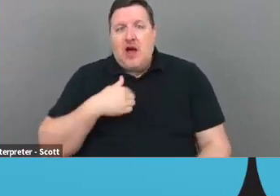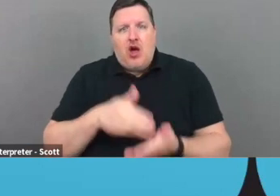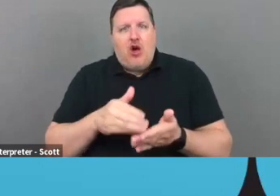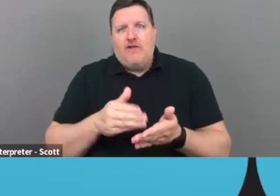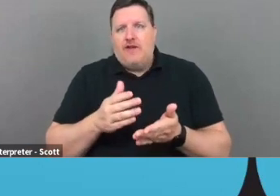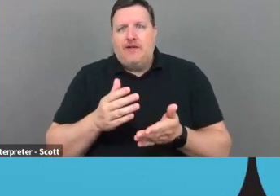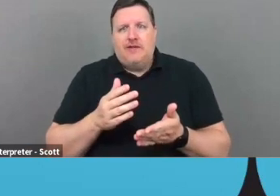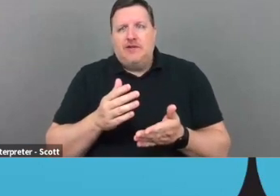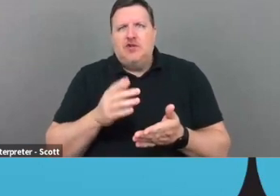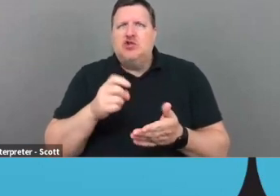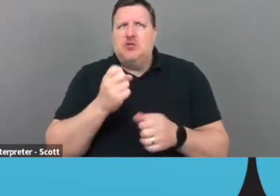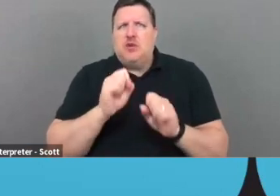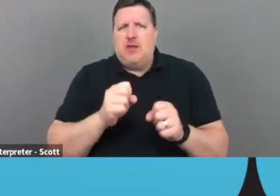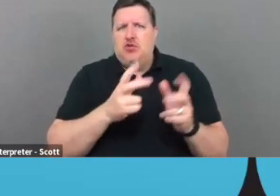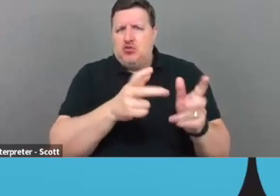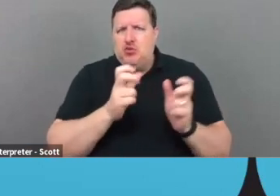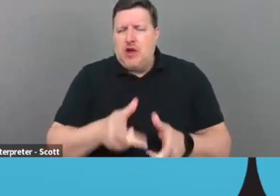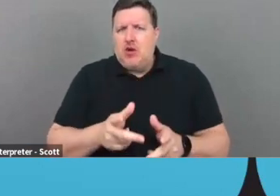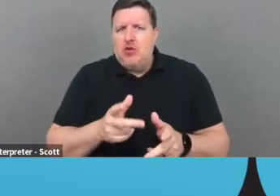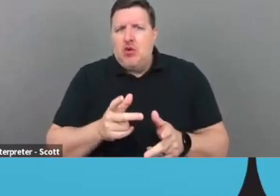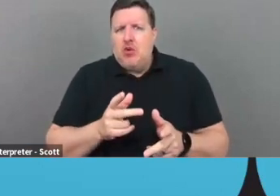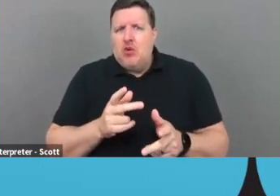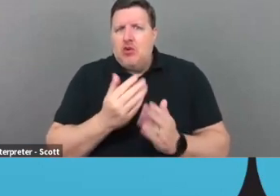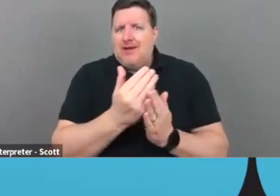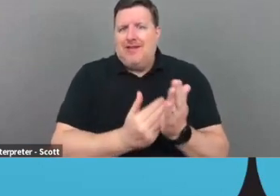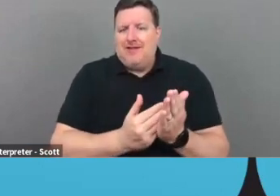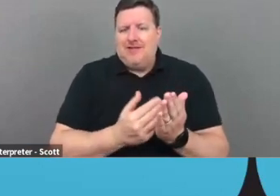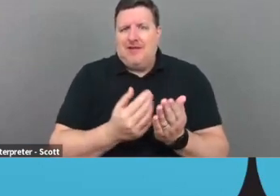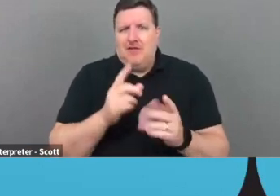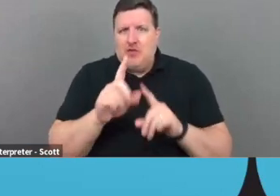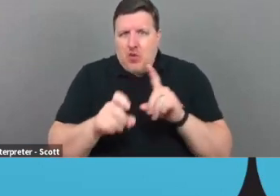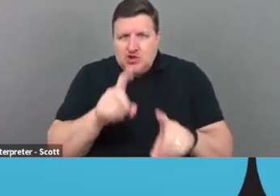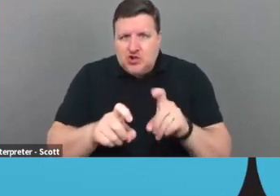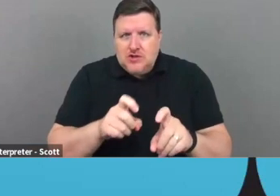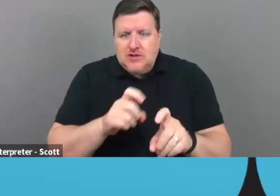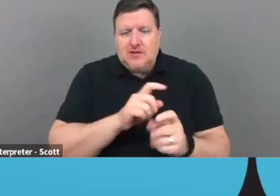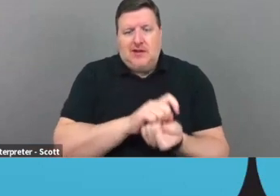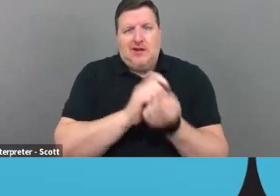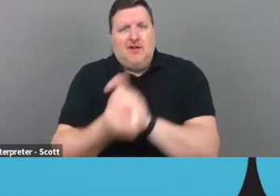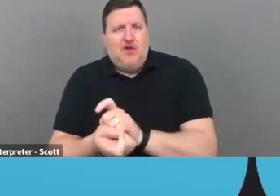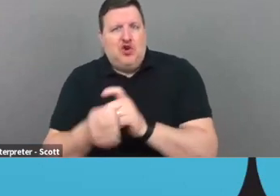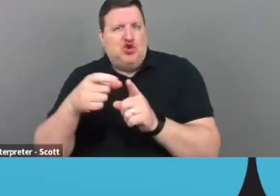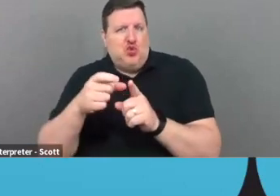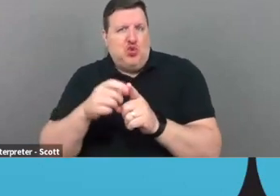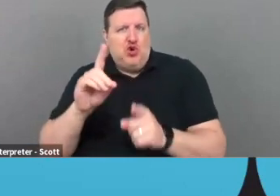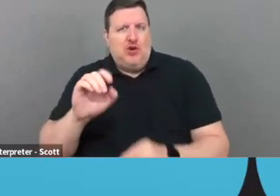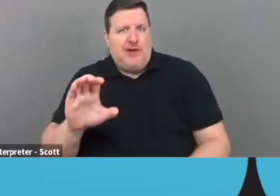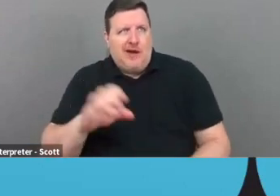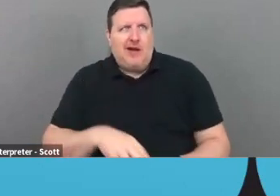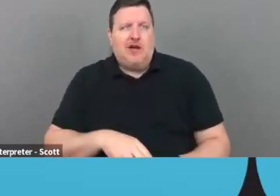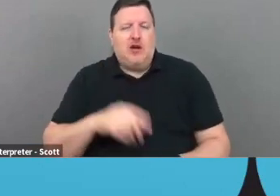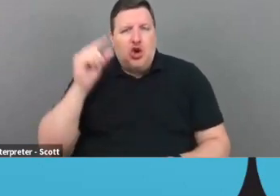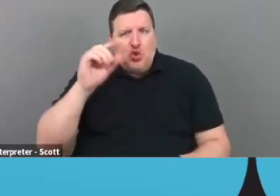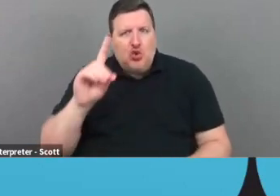um, you should be able to download now a list of the questions and then convert it into a Word document or a Google document.